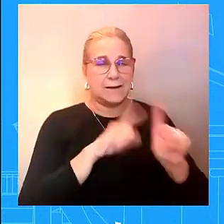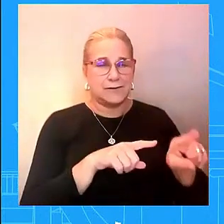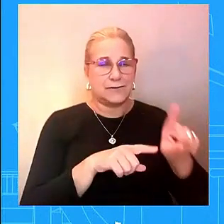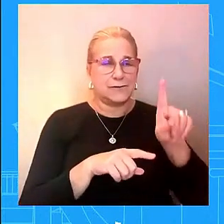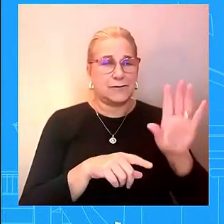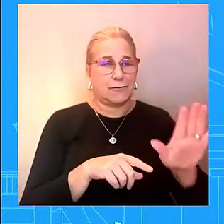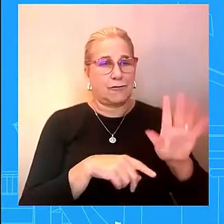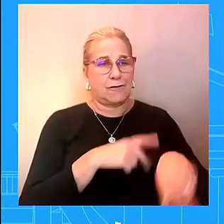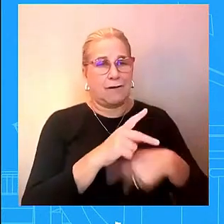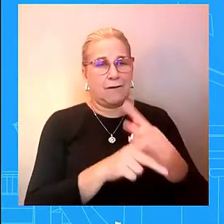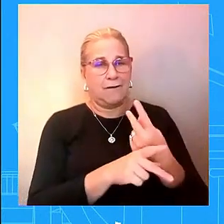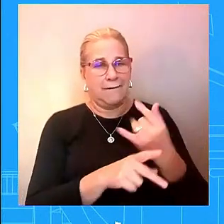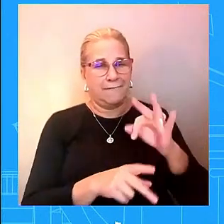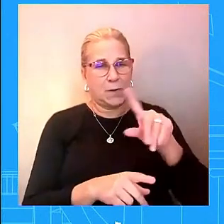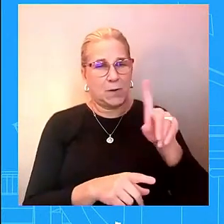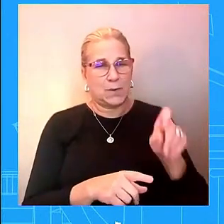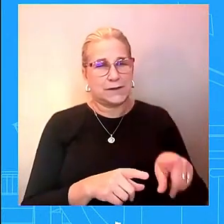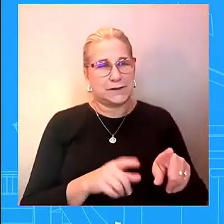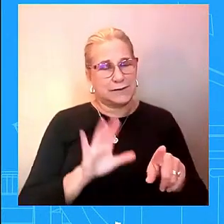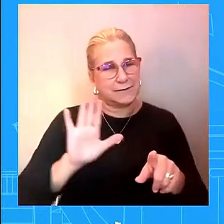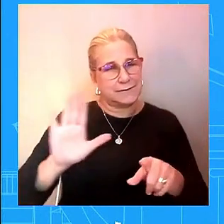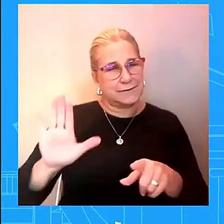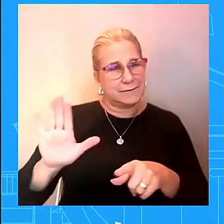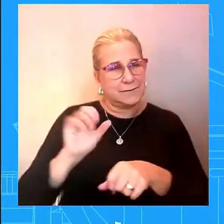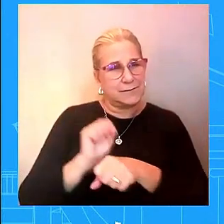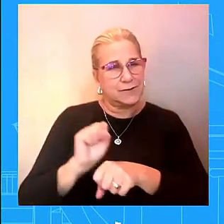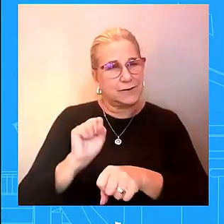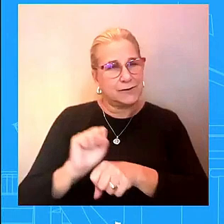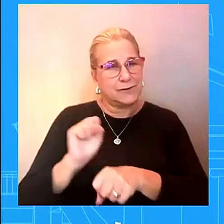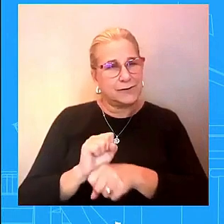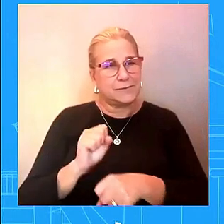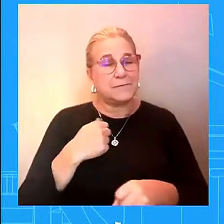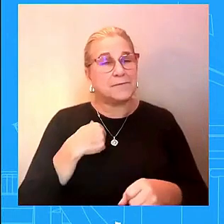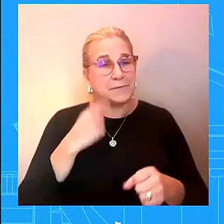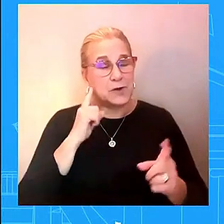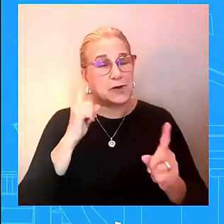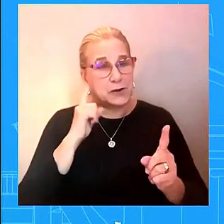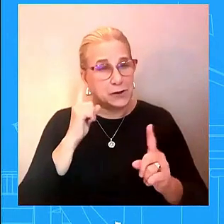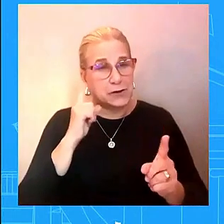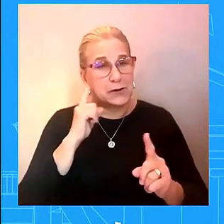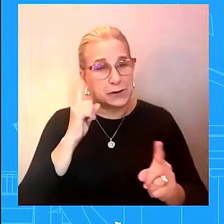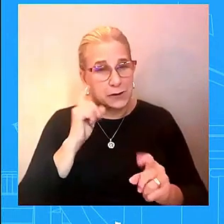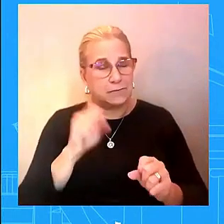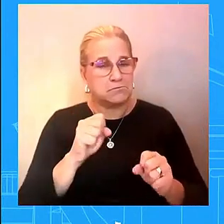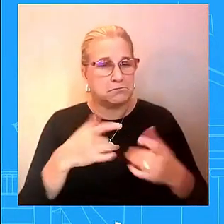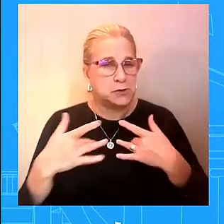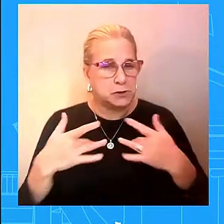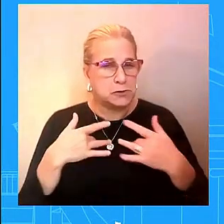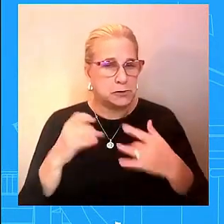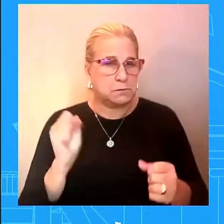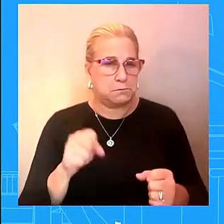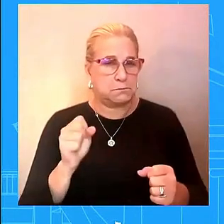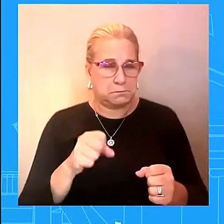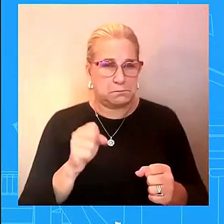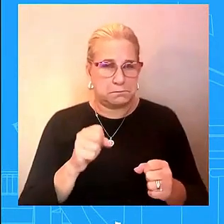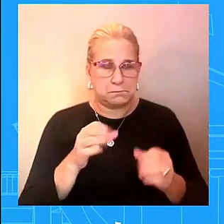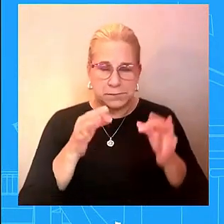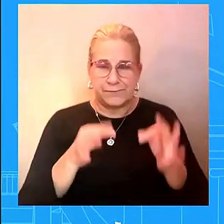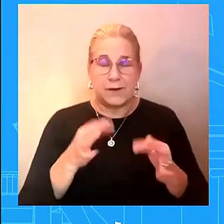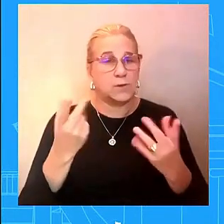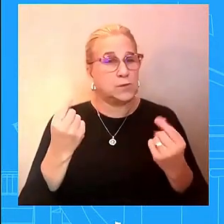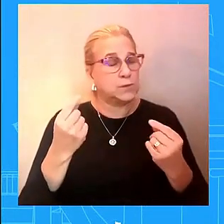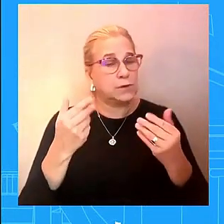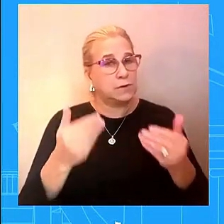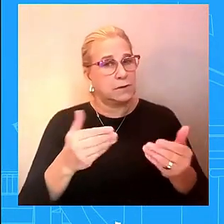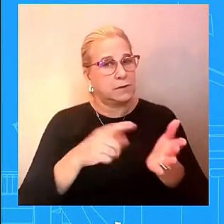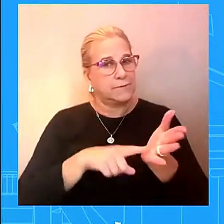and what they're what we are hearing uh certainly we are very concerned by them they're being looked into it's being investigated by the appropriate